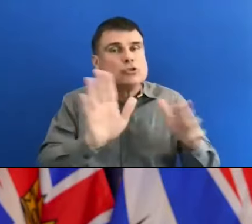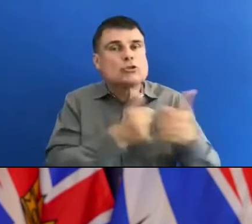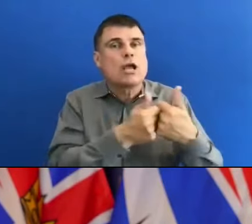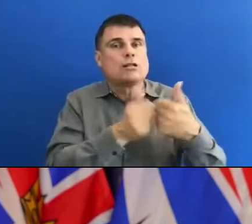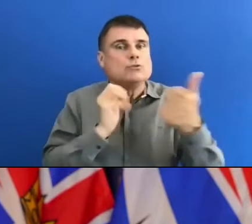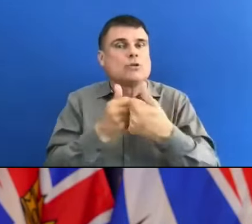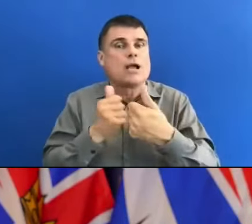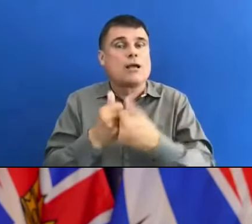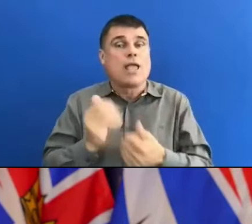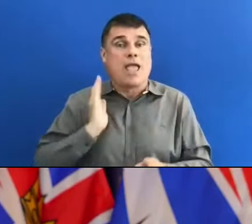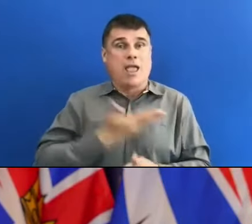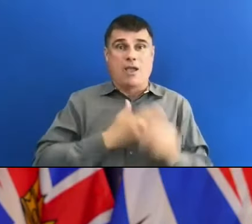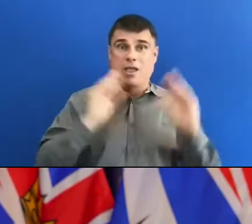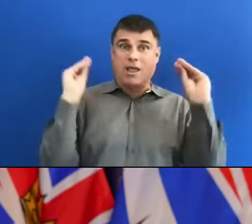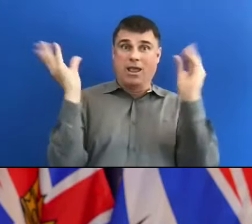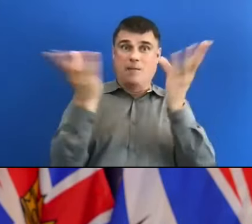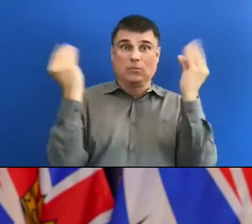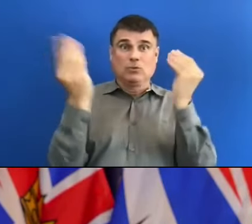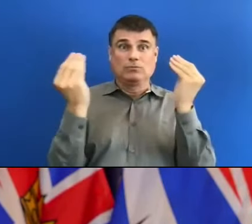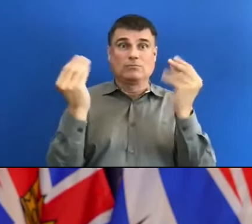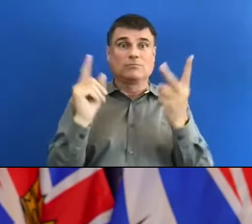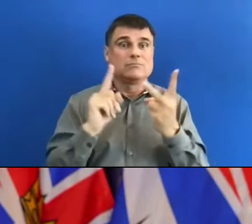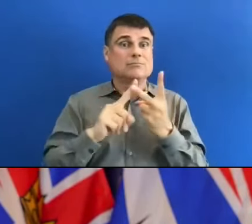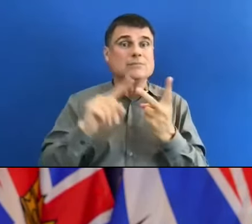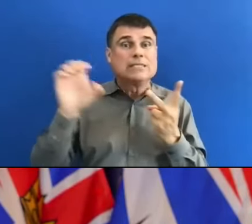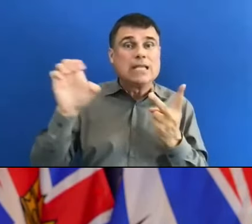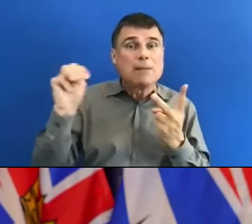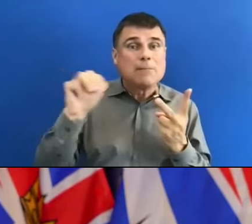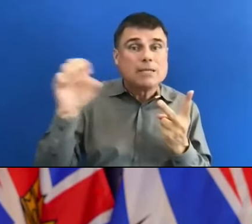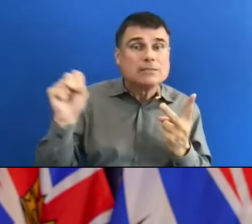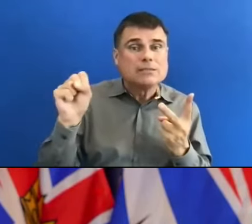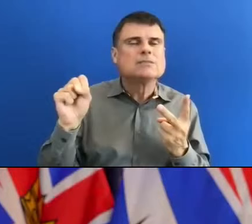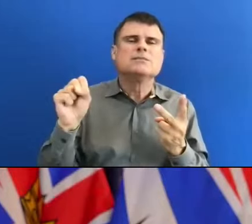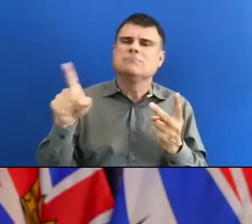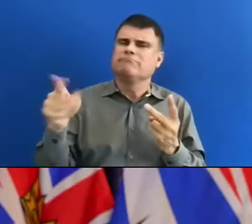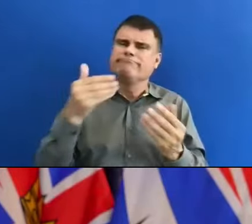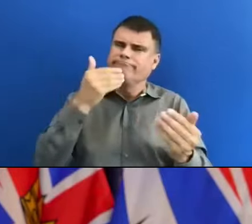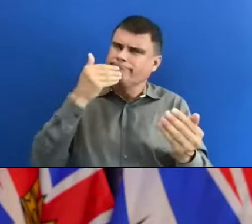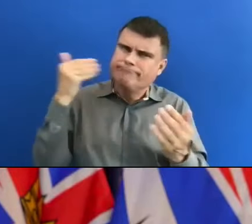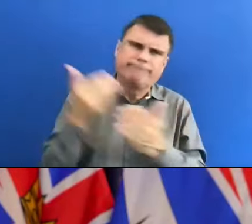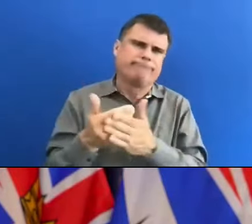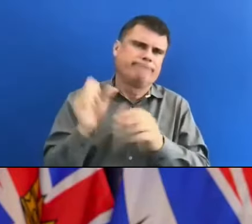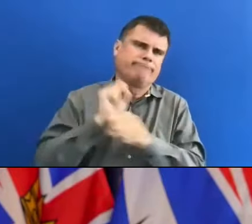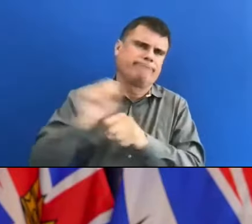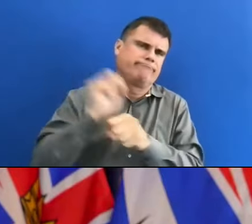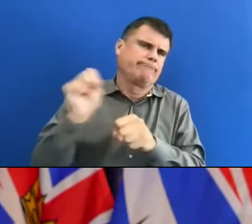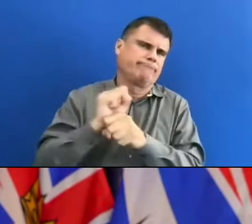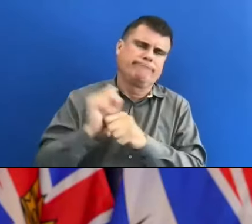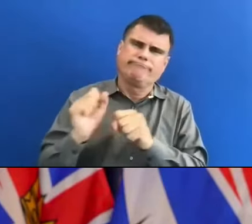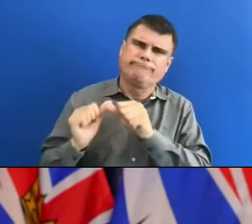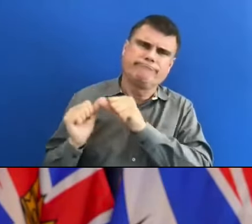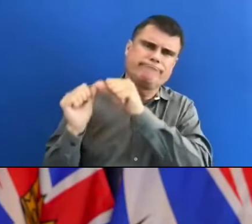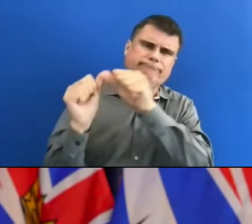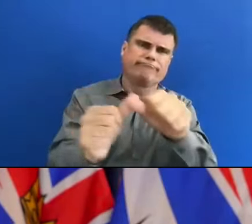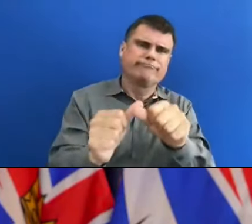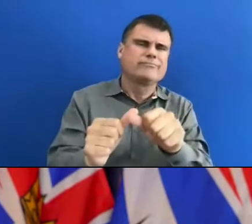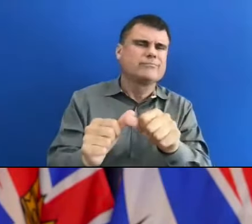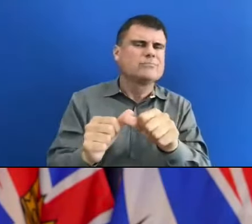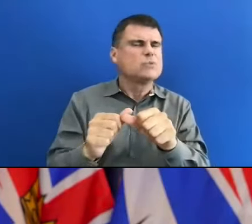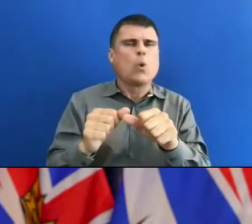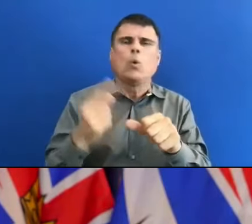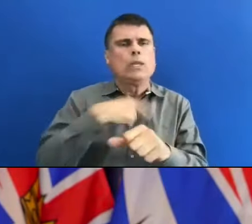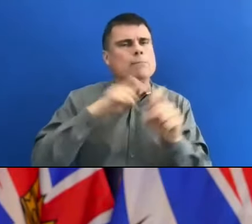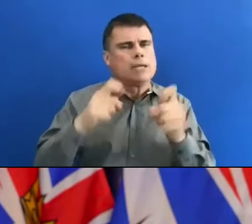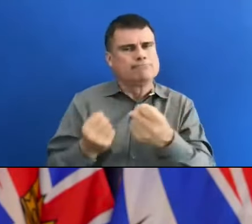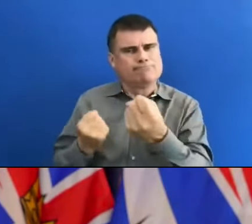paramedics are as always responding to it well. And we have to continue to to support them by adding resources again